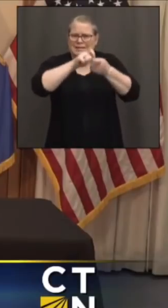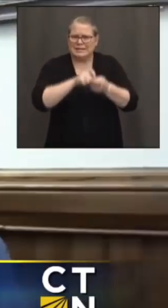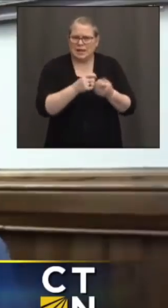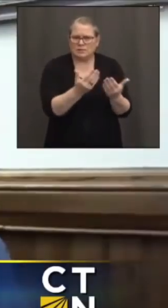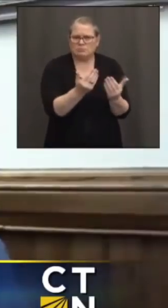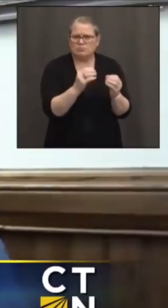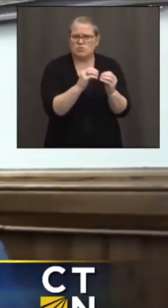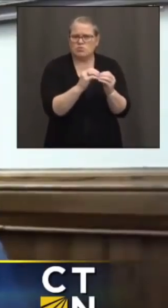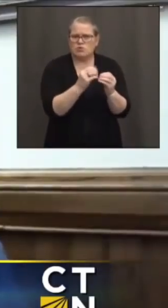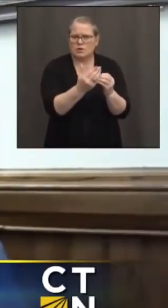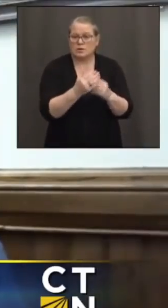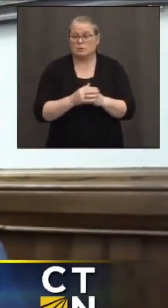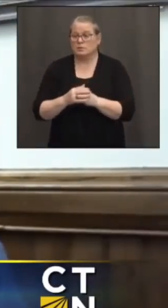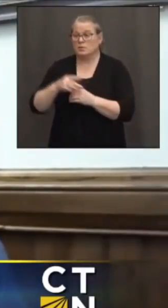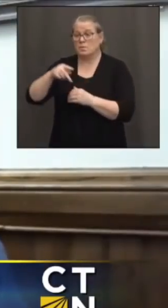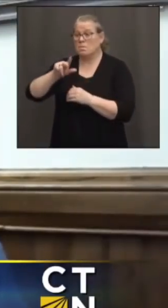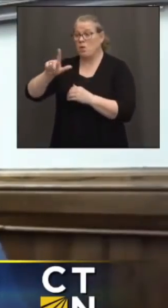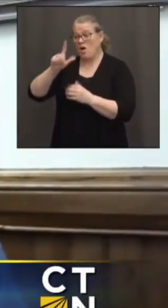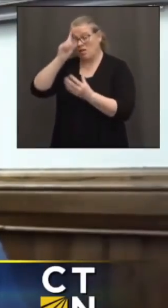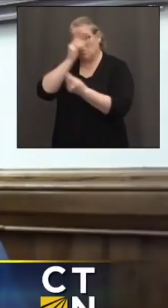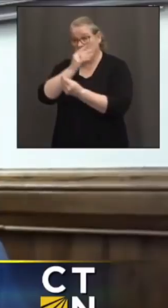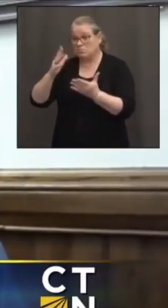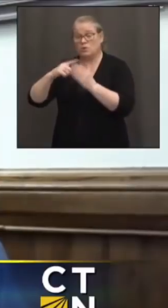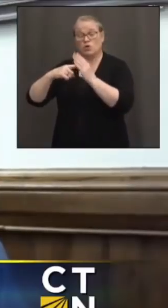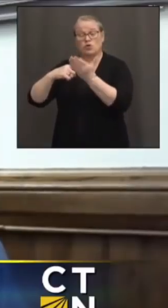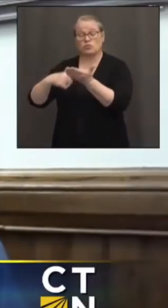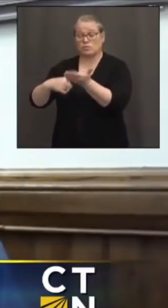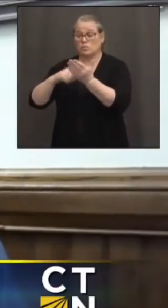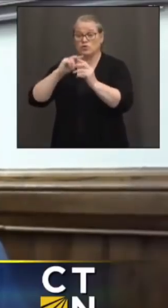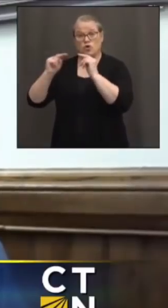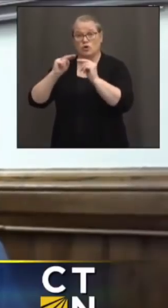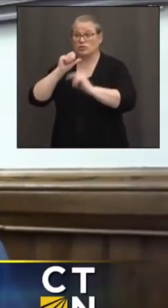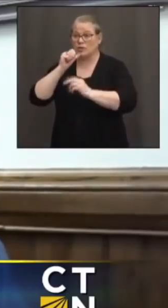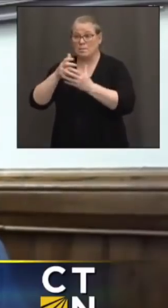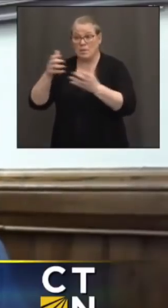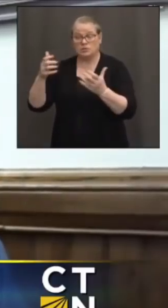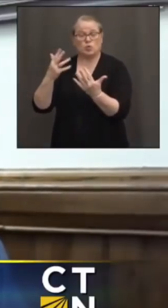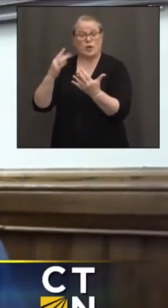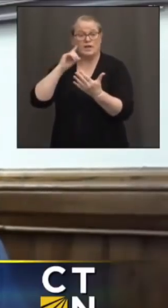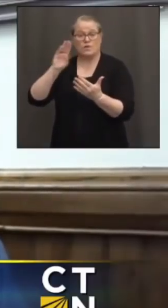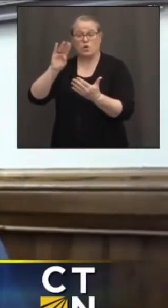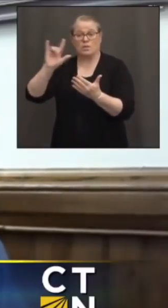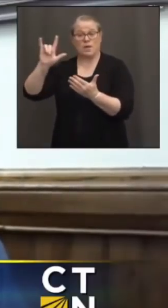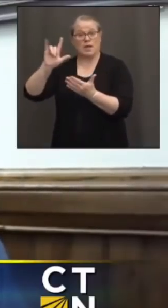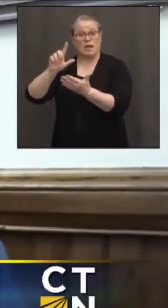go even further. There's really no negotiation, because the governor's ready for the bill that gets to his desk.